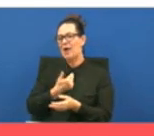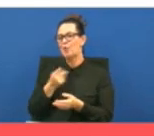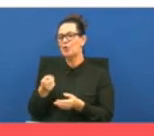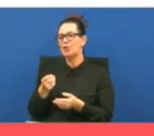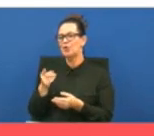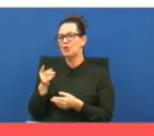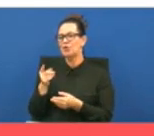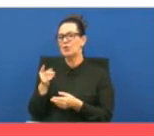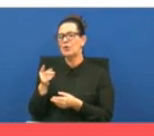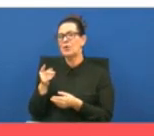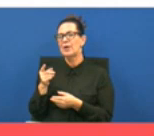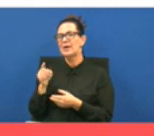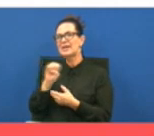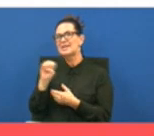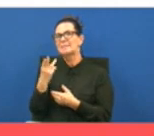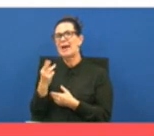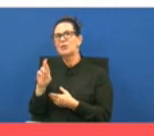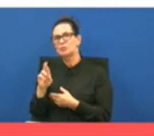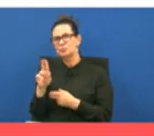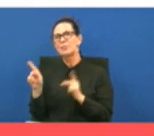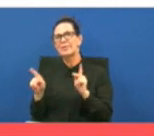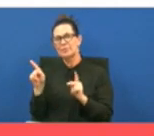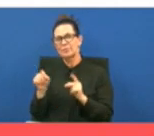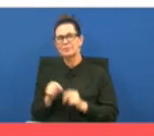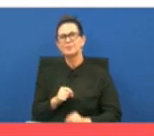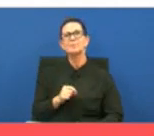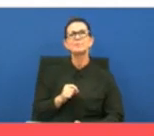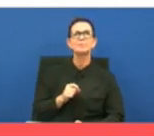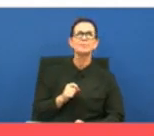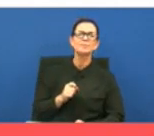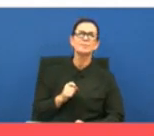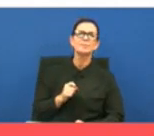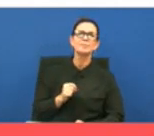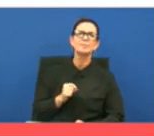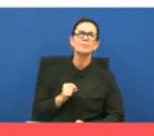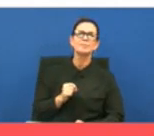in east baton ruch parish next slide